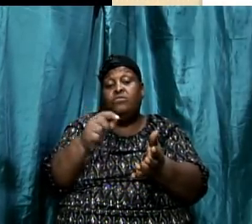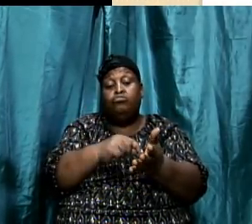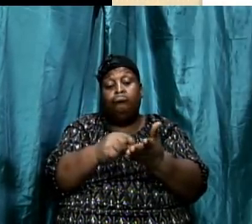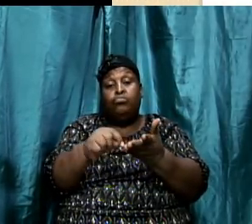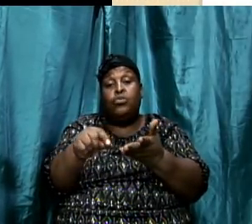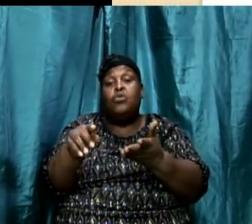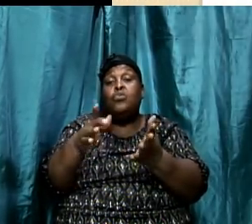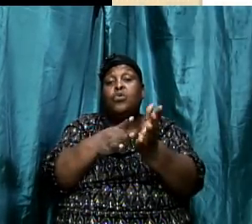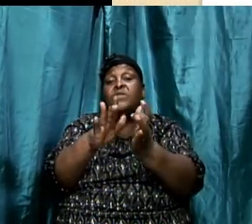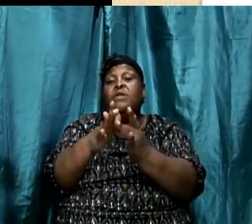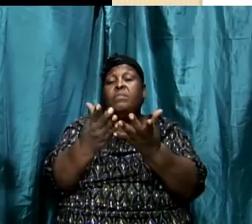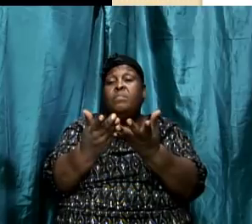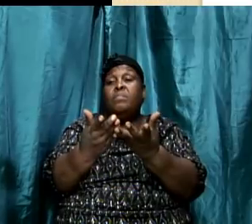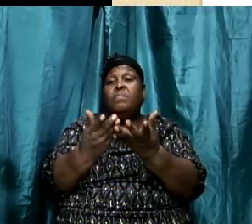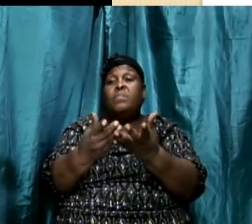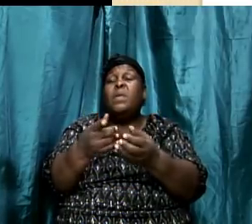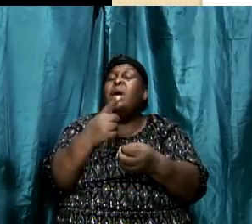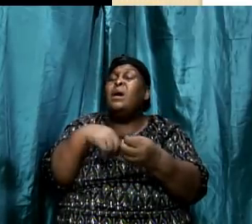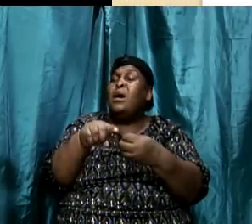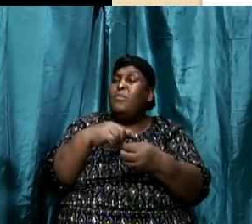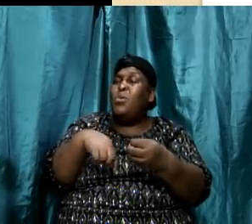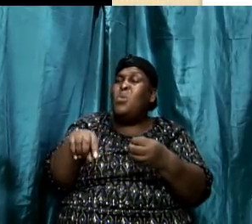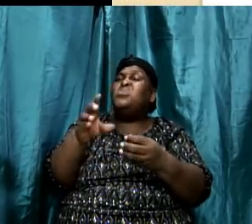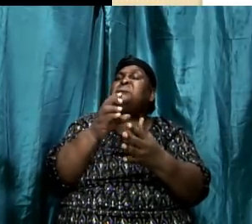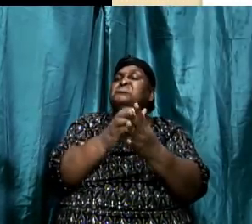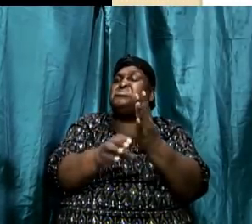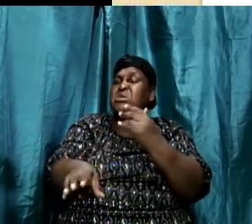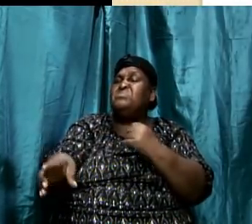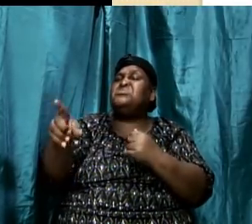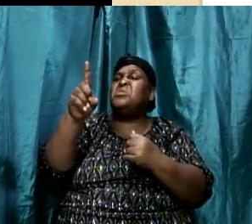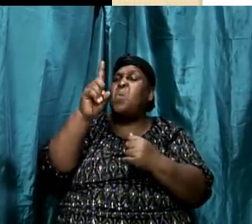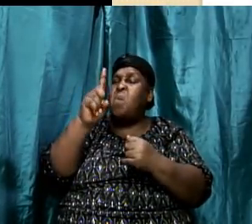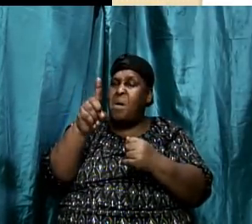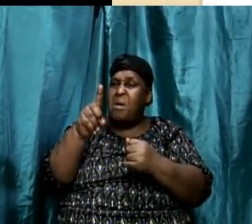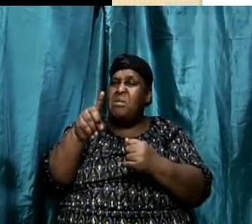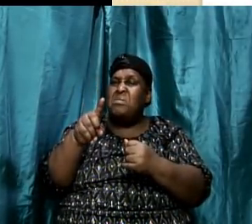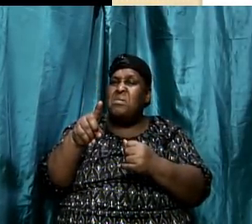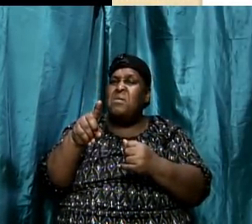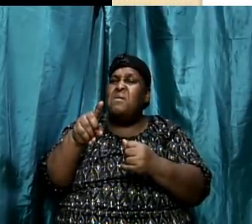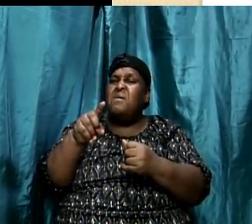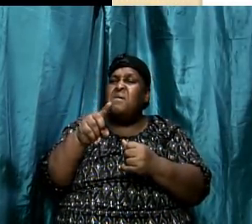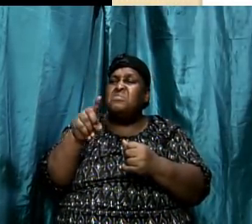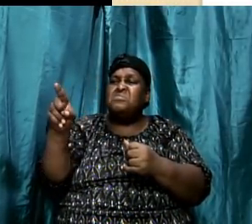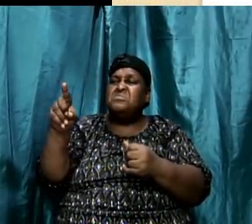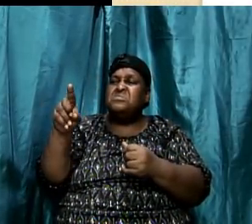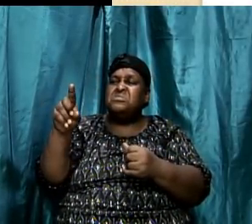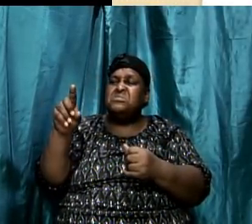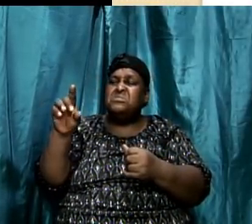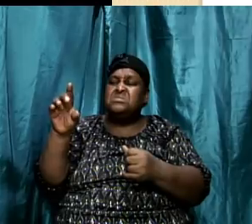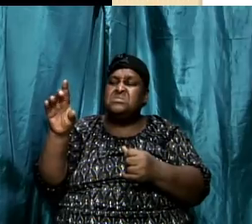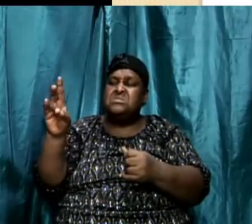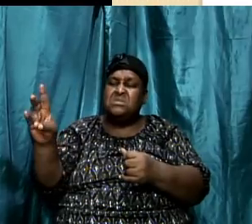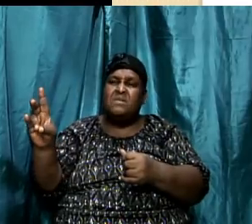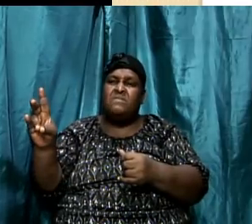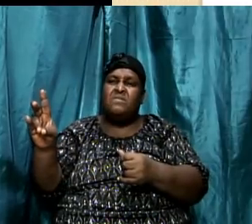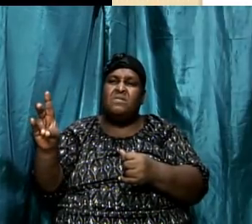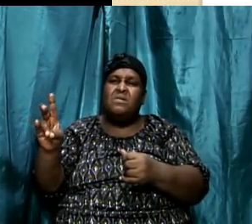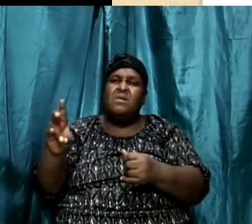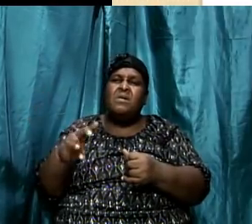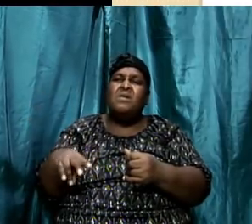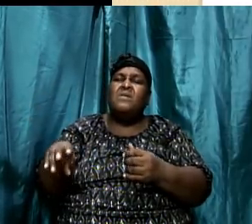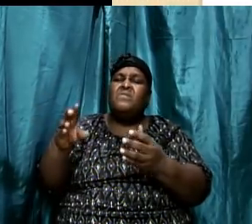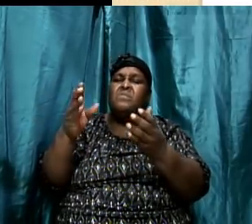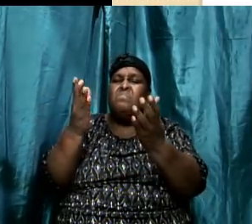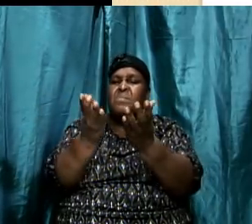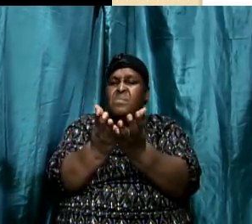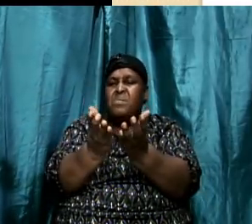to about chapter 7, the book is centered around Jerusalem. Then what happened? There came great